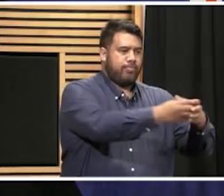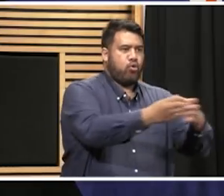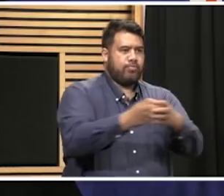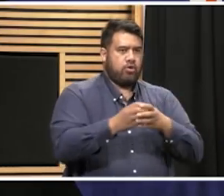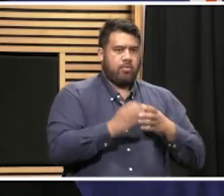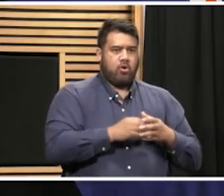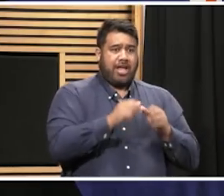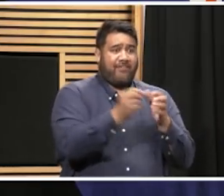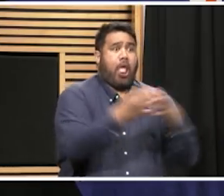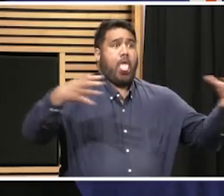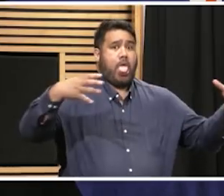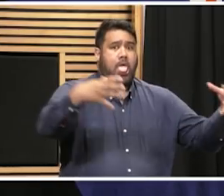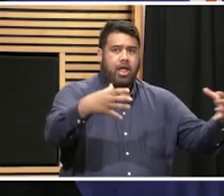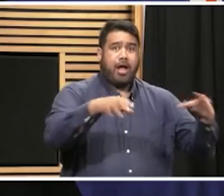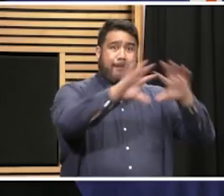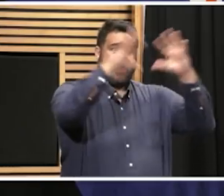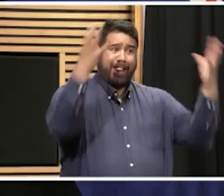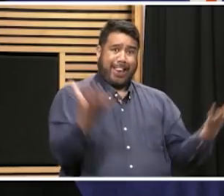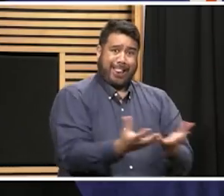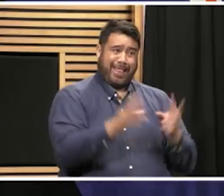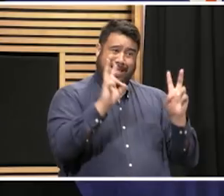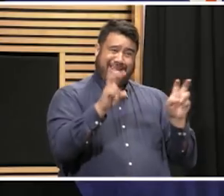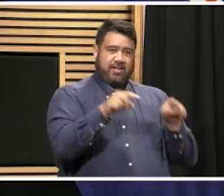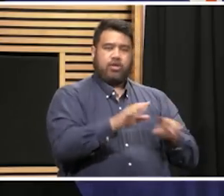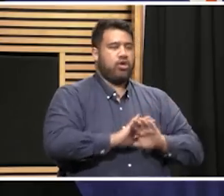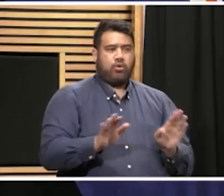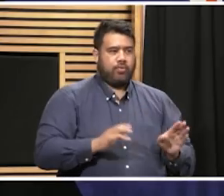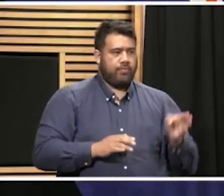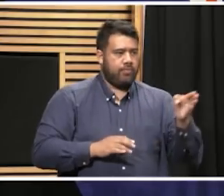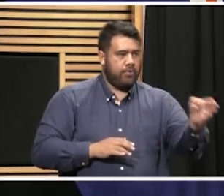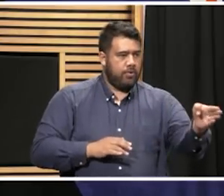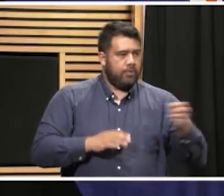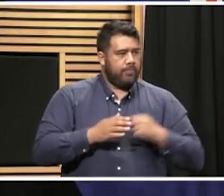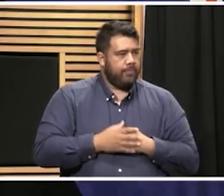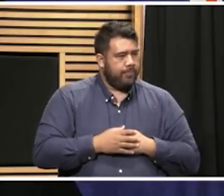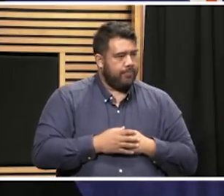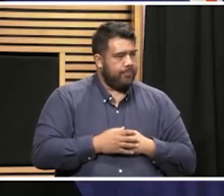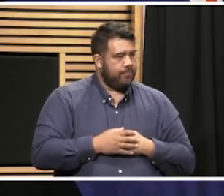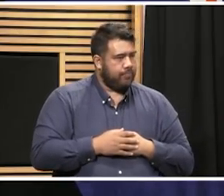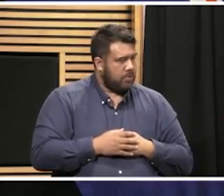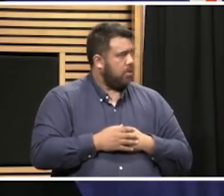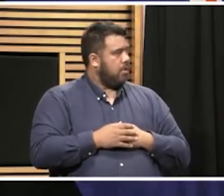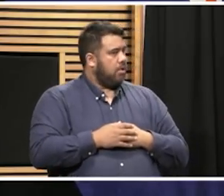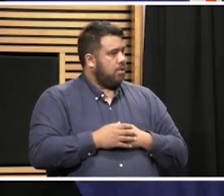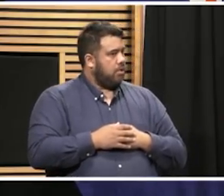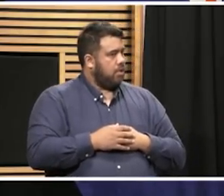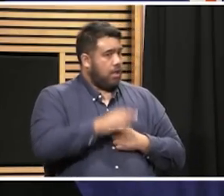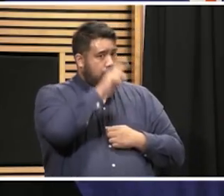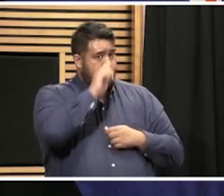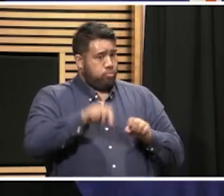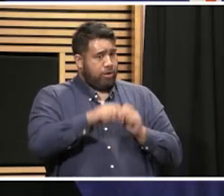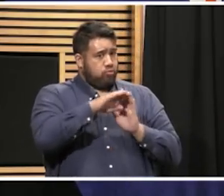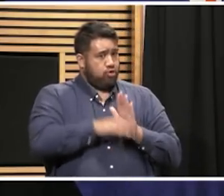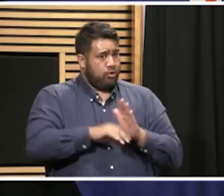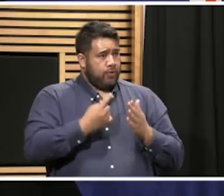and they should cease. Does the business that sort of facilitates the opportunities for people to breach these self-isolation, could they face